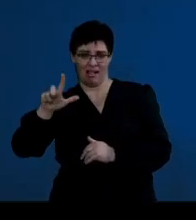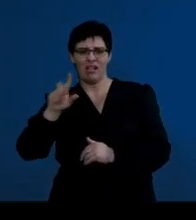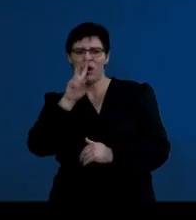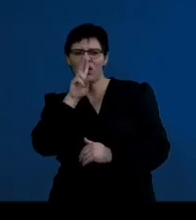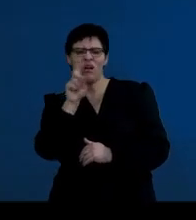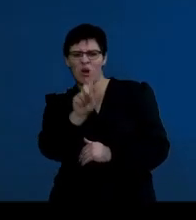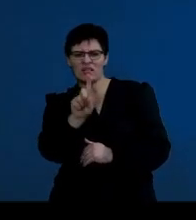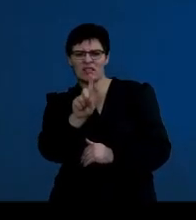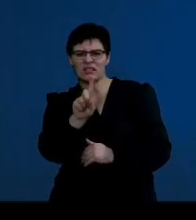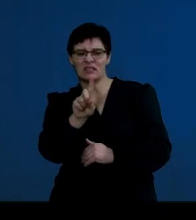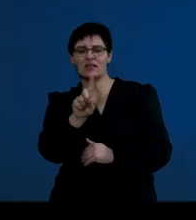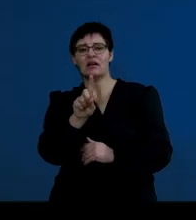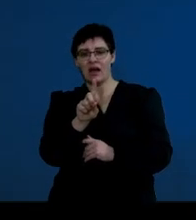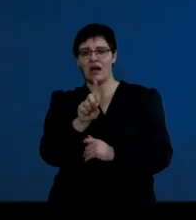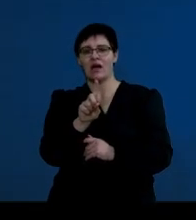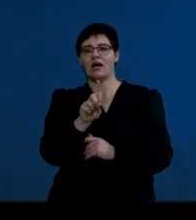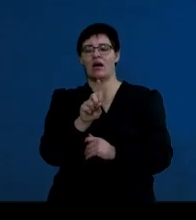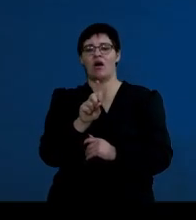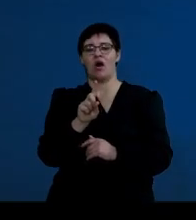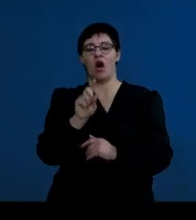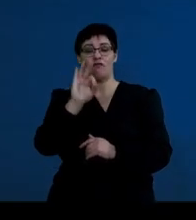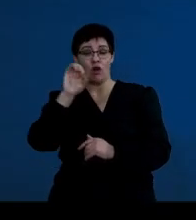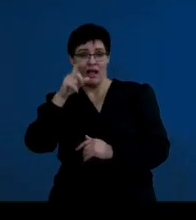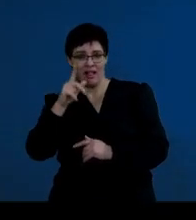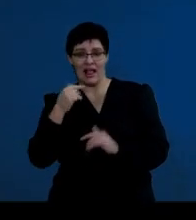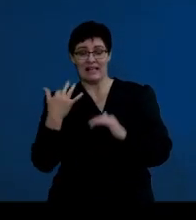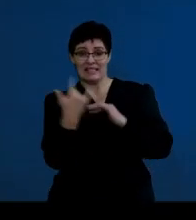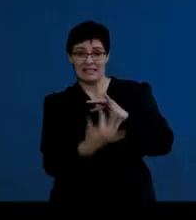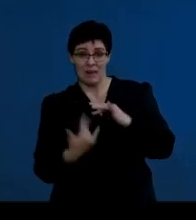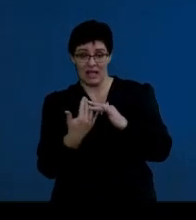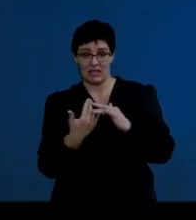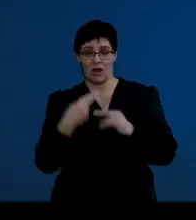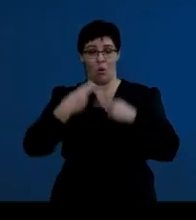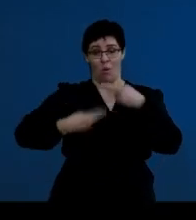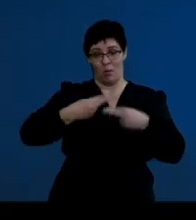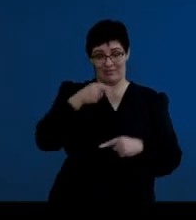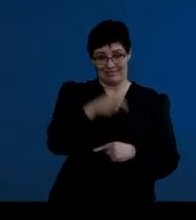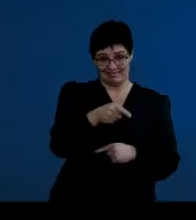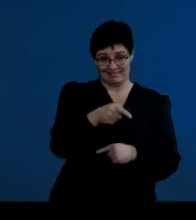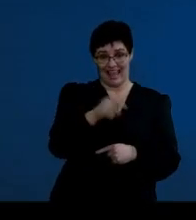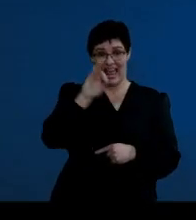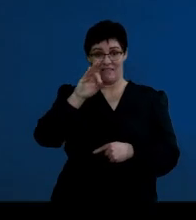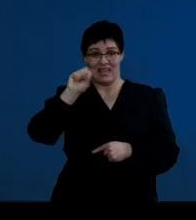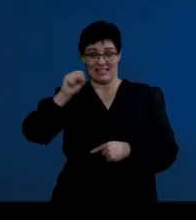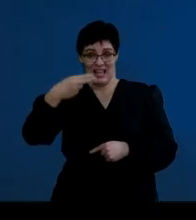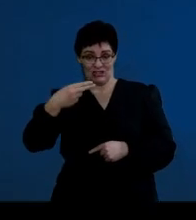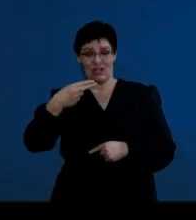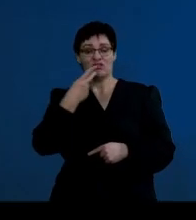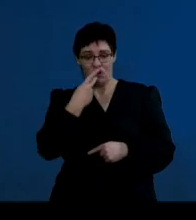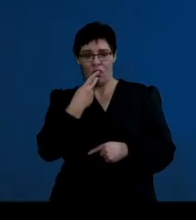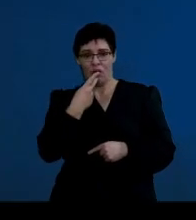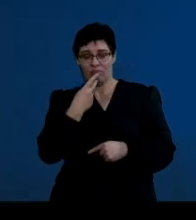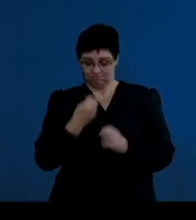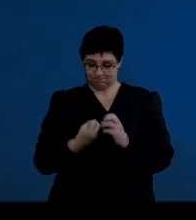follicle-stimulating hormone. So, it's going to stimulate the development of a follicle, which is essentially